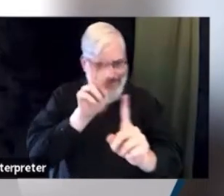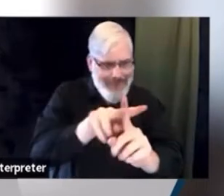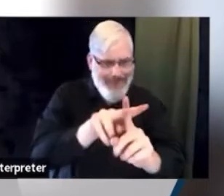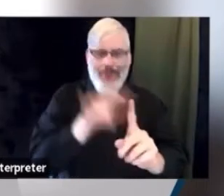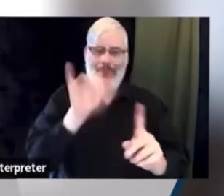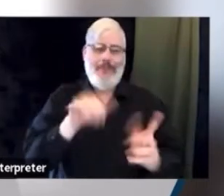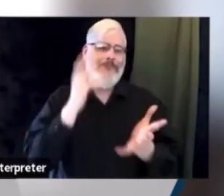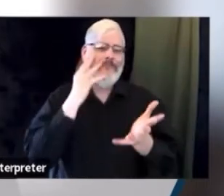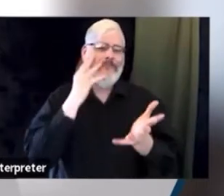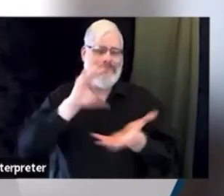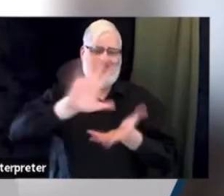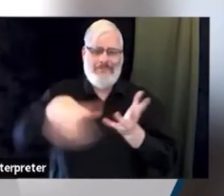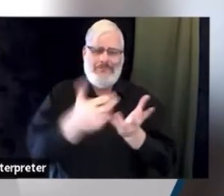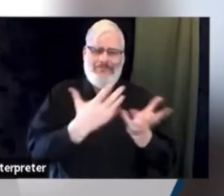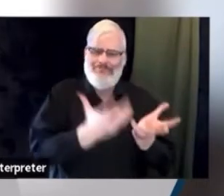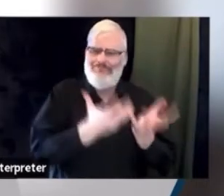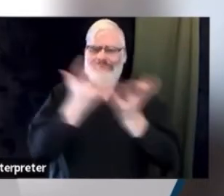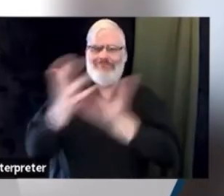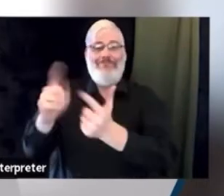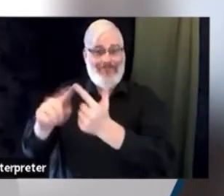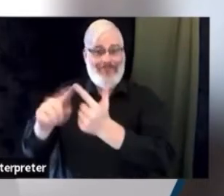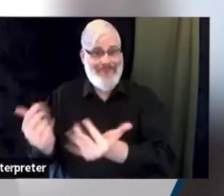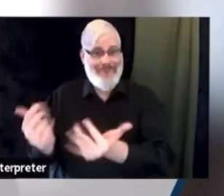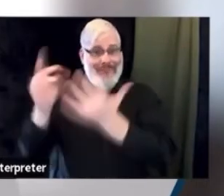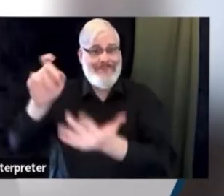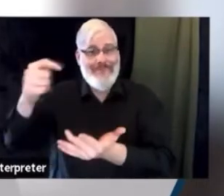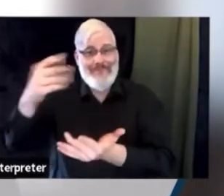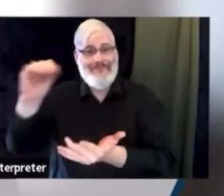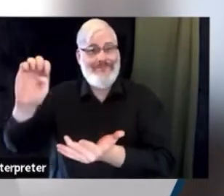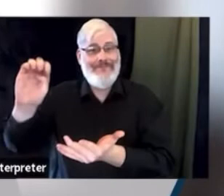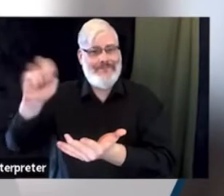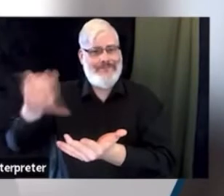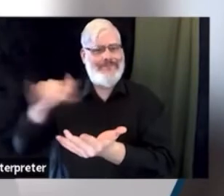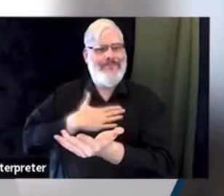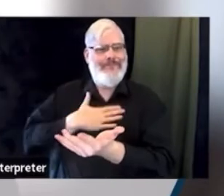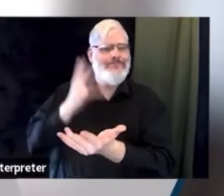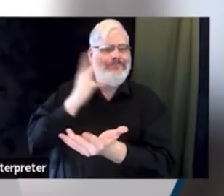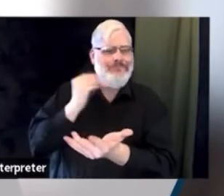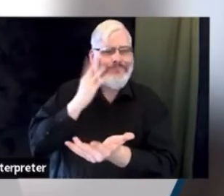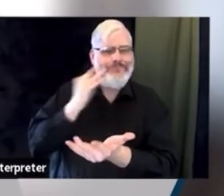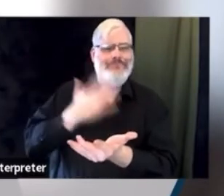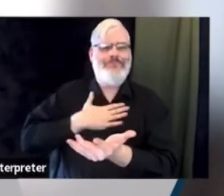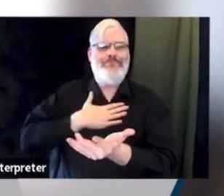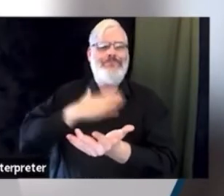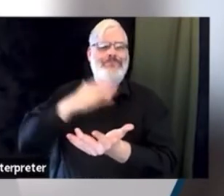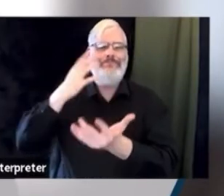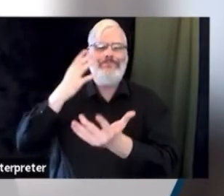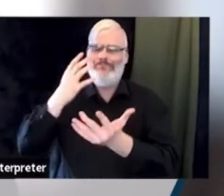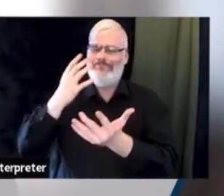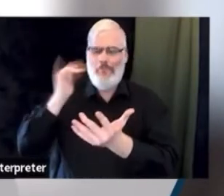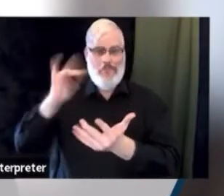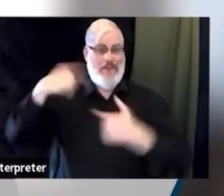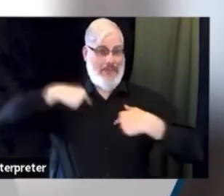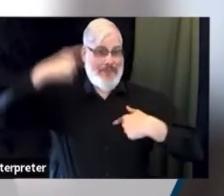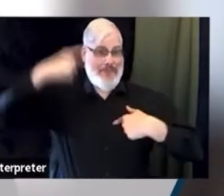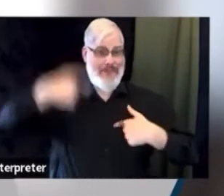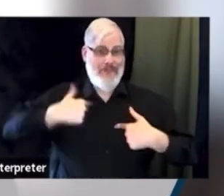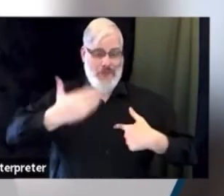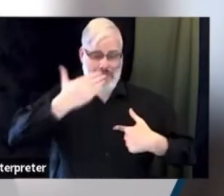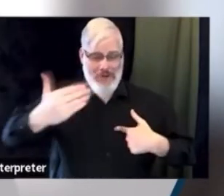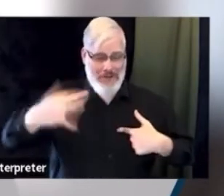would allow me to fulfill this role and achieve the success on the collaborative behalf of both the fire department and the community.